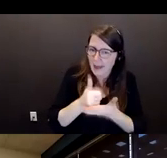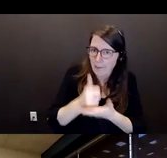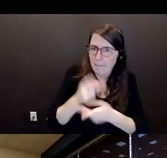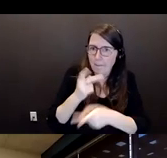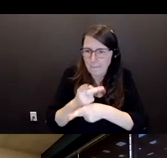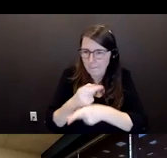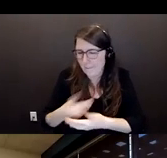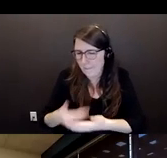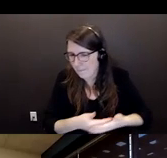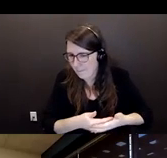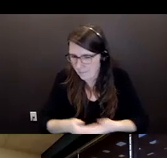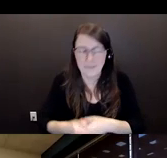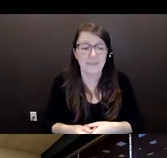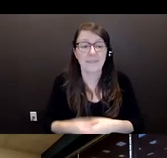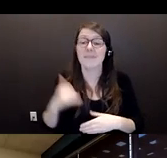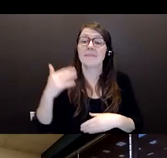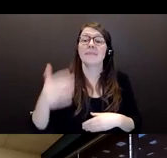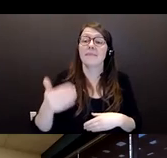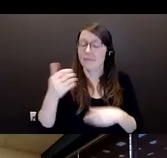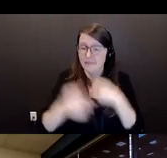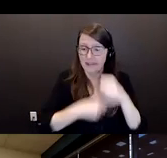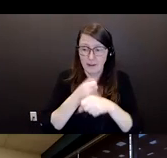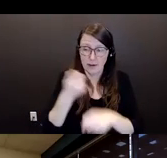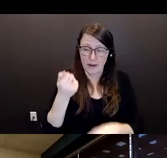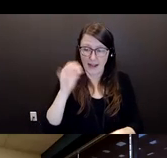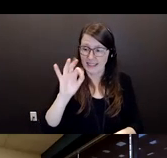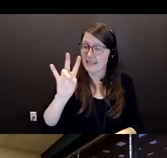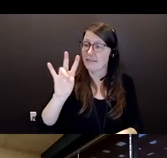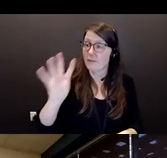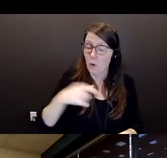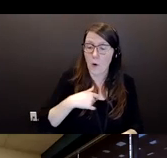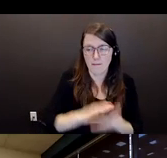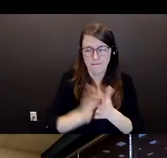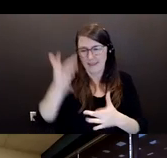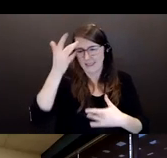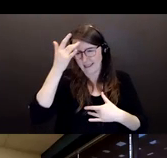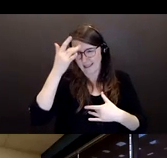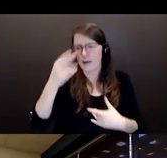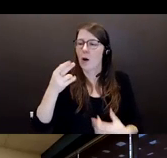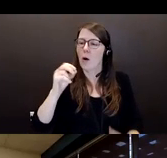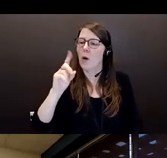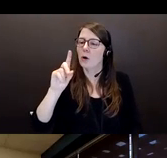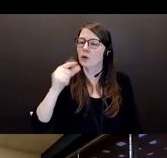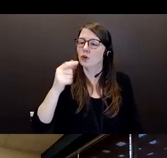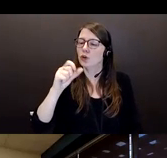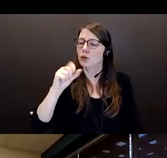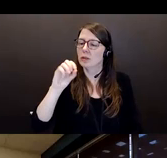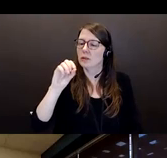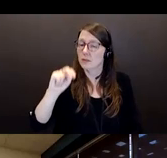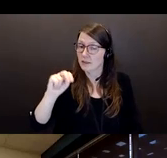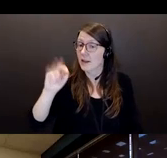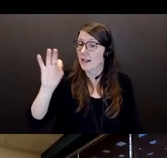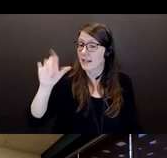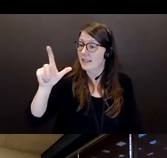with Hodgkin's lymphoma in 1974, Ethel was my mother's kind of steadfast help.